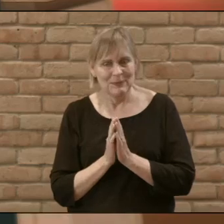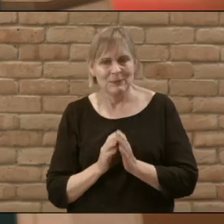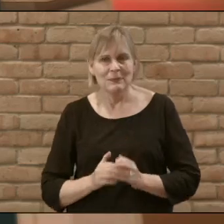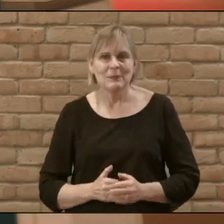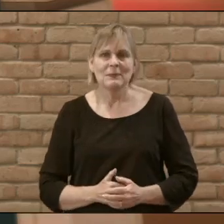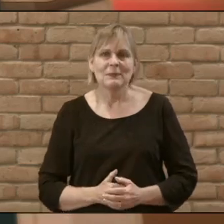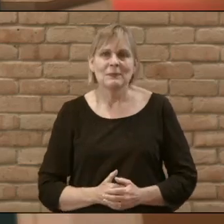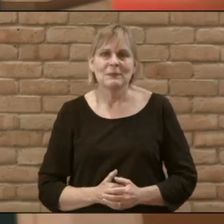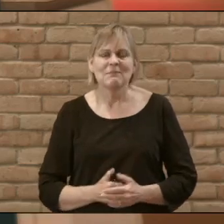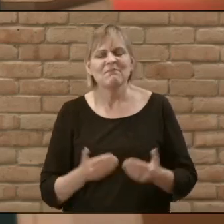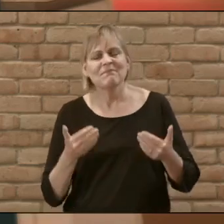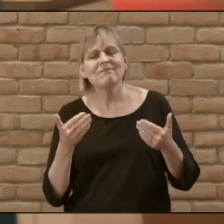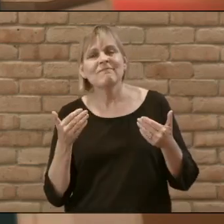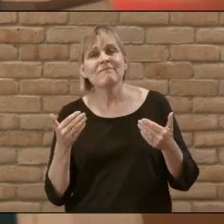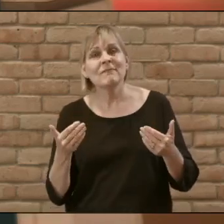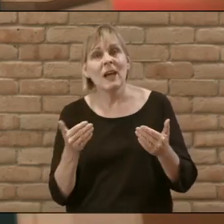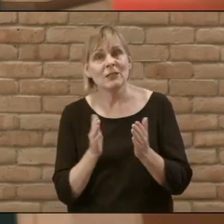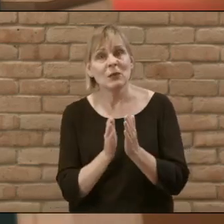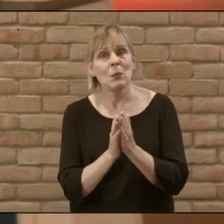let's pray